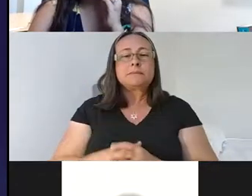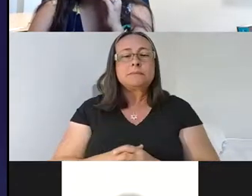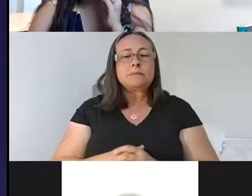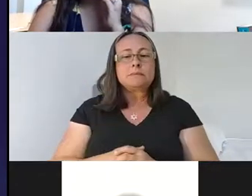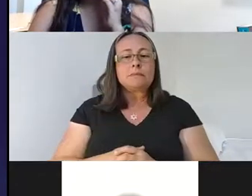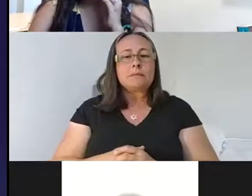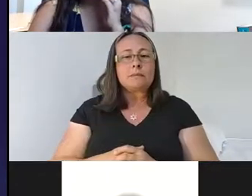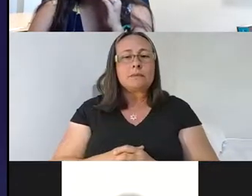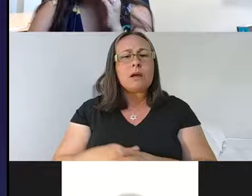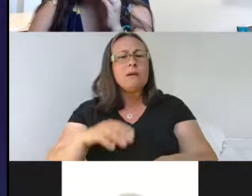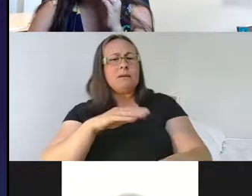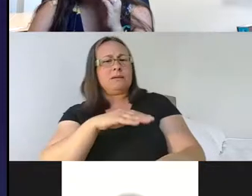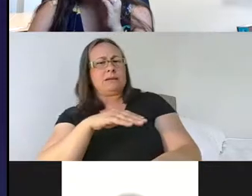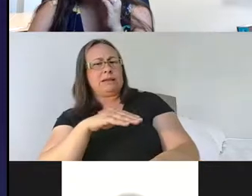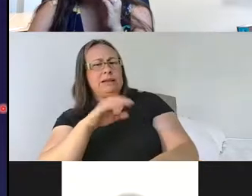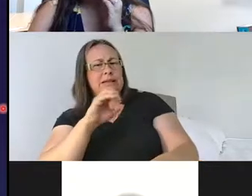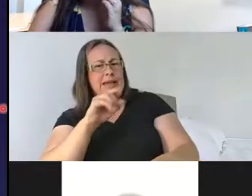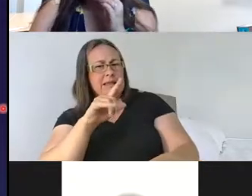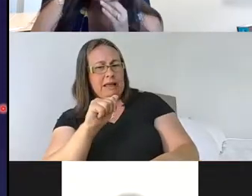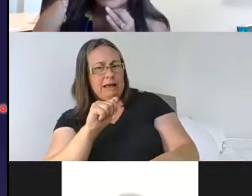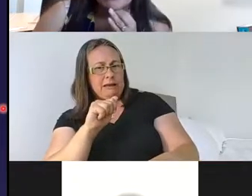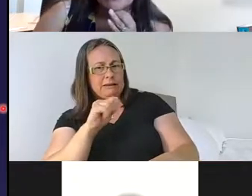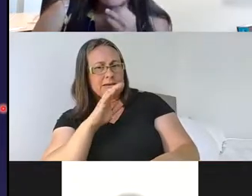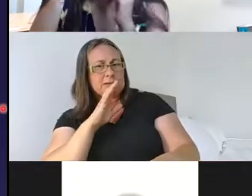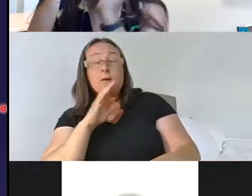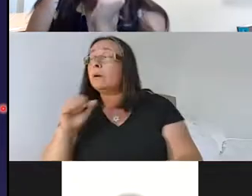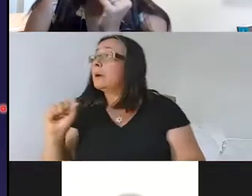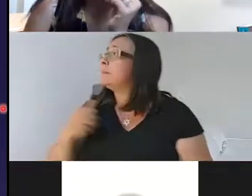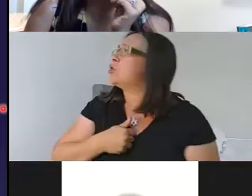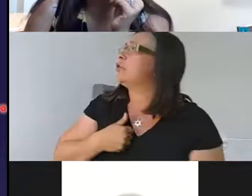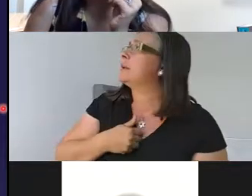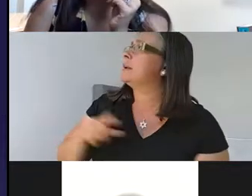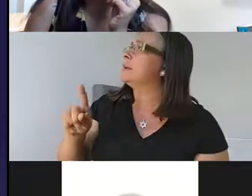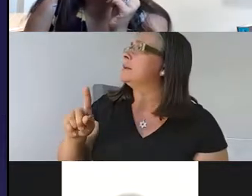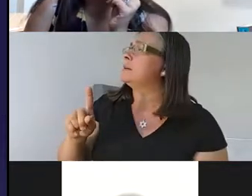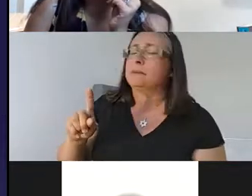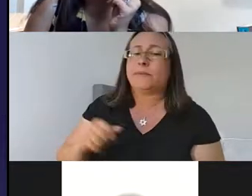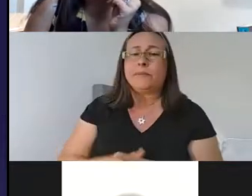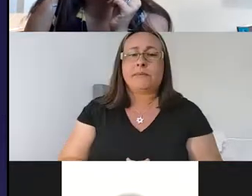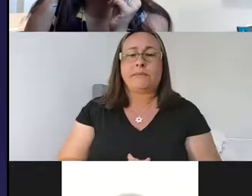irradiated. There's no dairy in it. I'm sorry. Um,